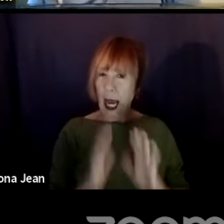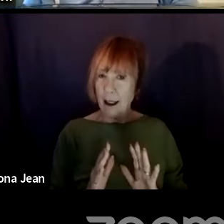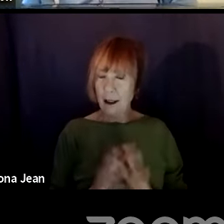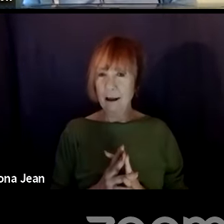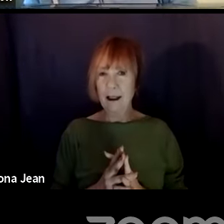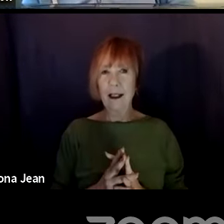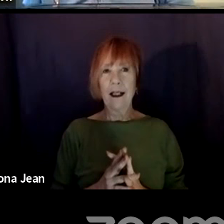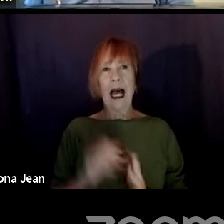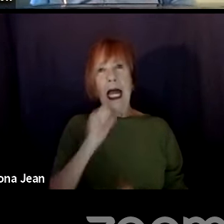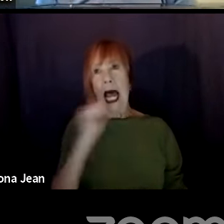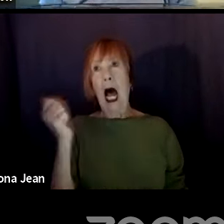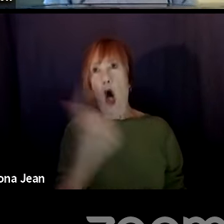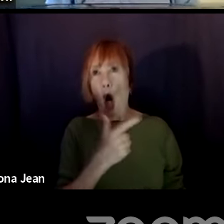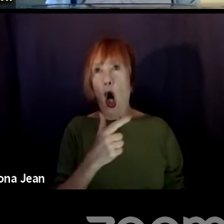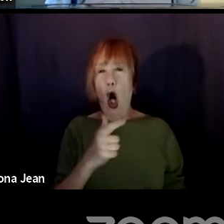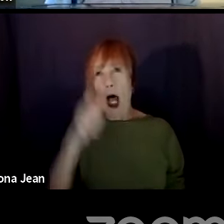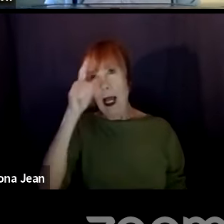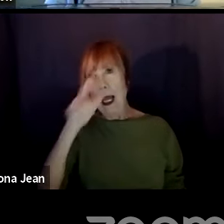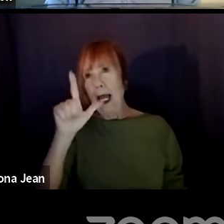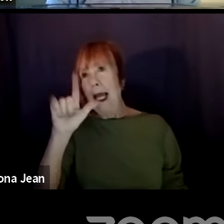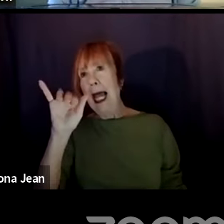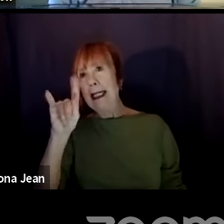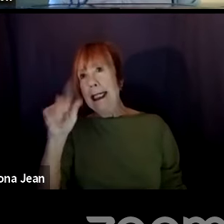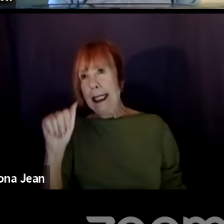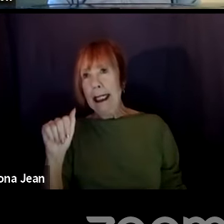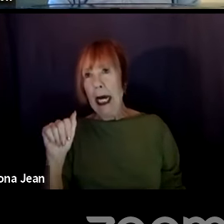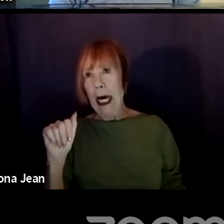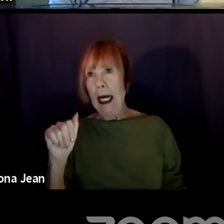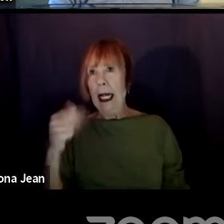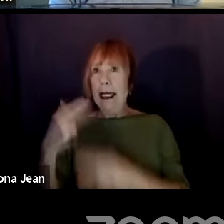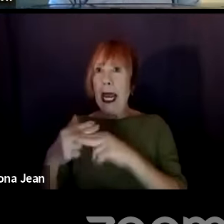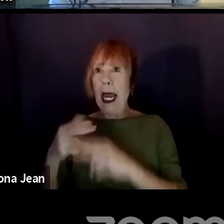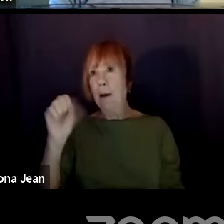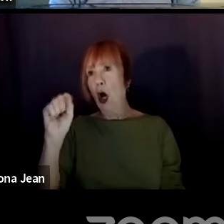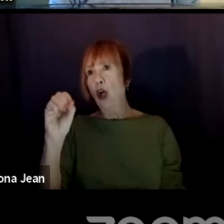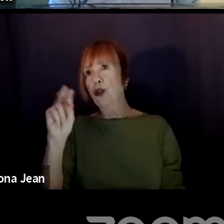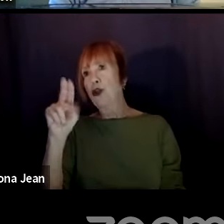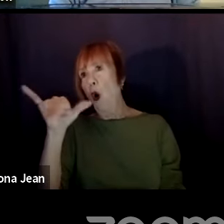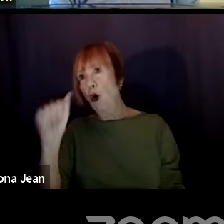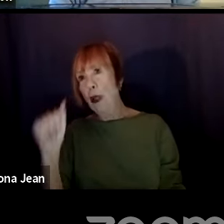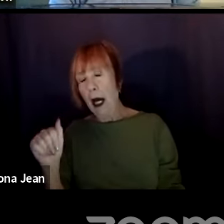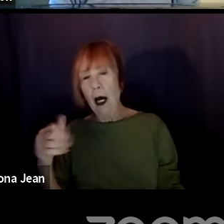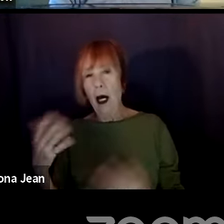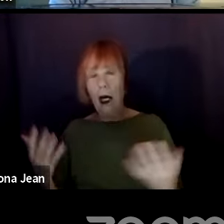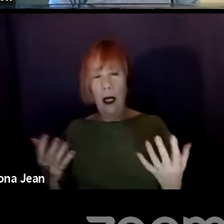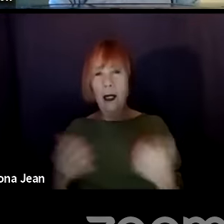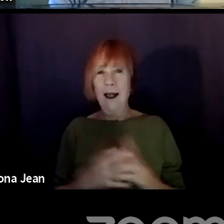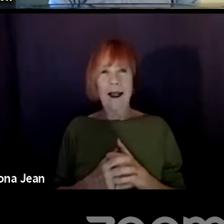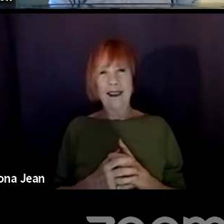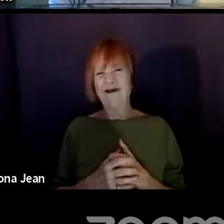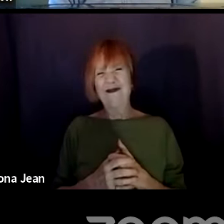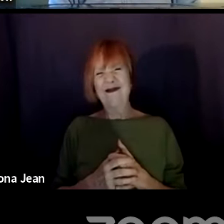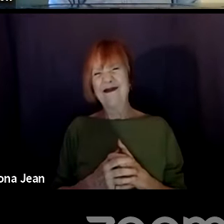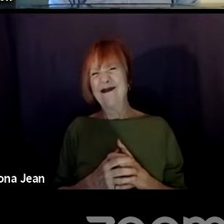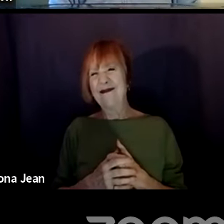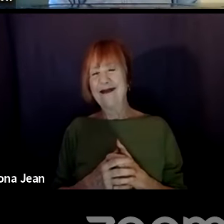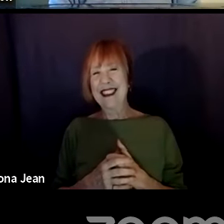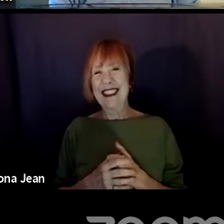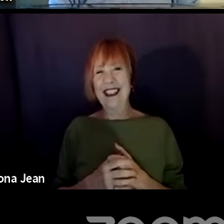be named Sonia, you know, because it's So I wouldn't necessarily,